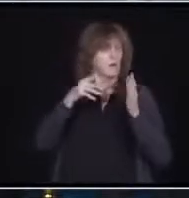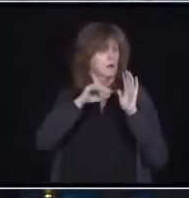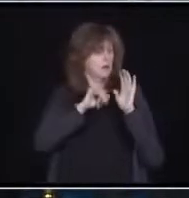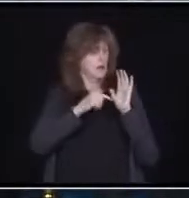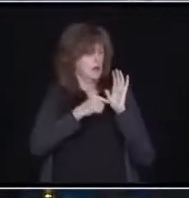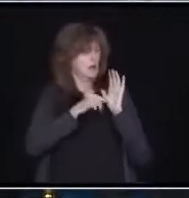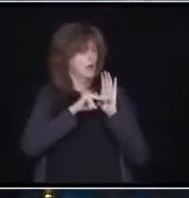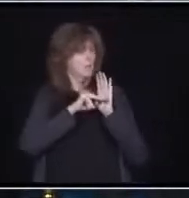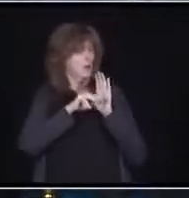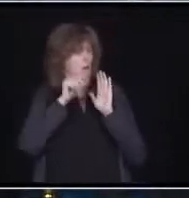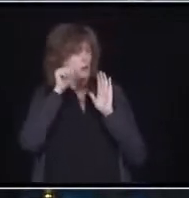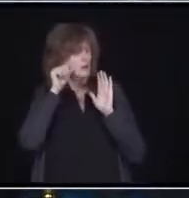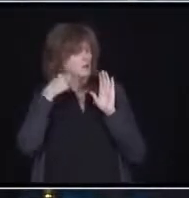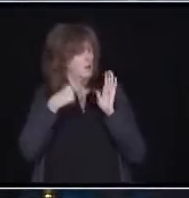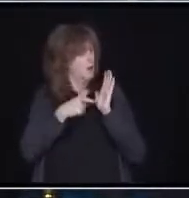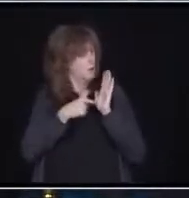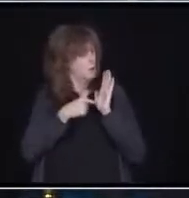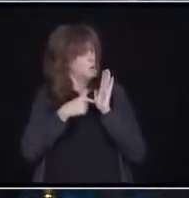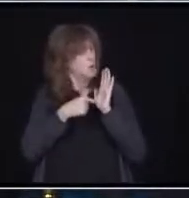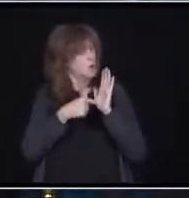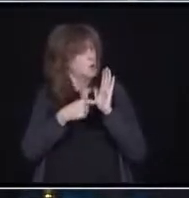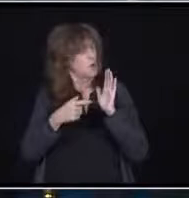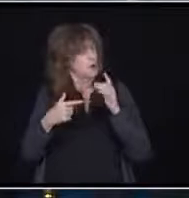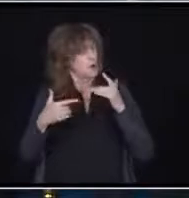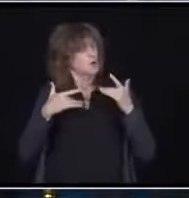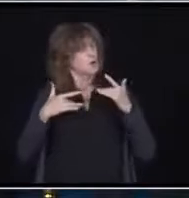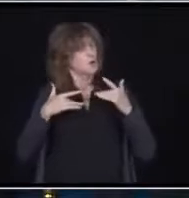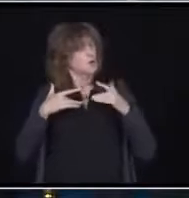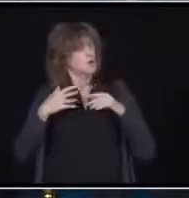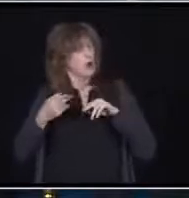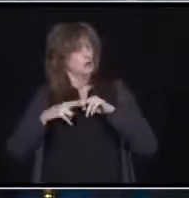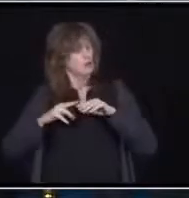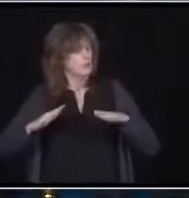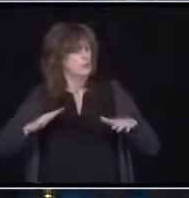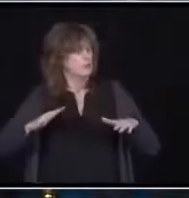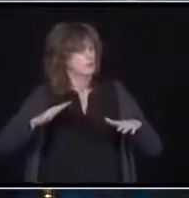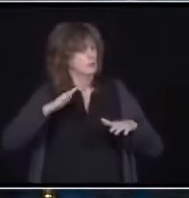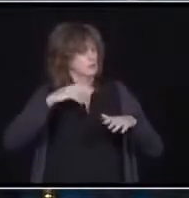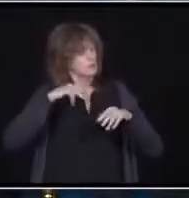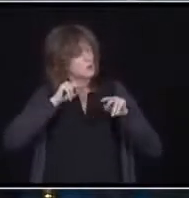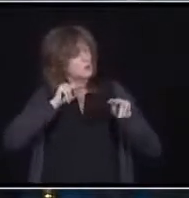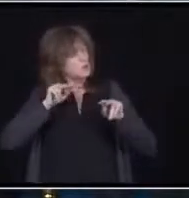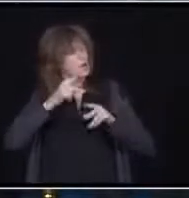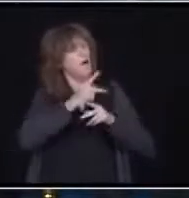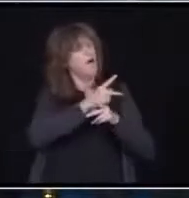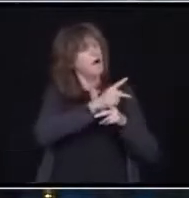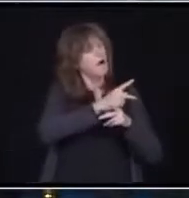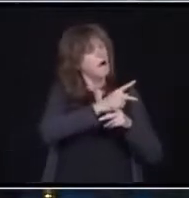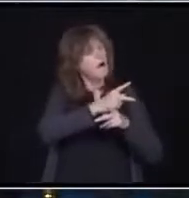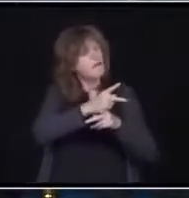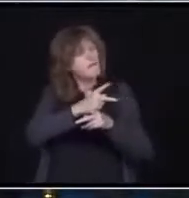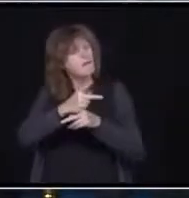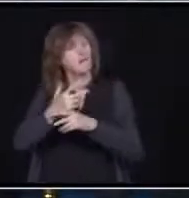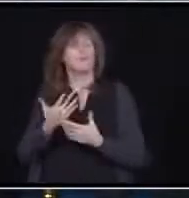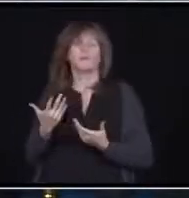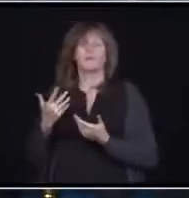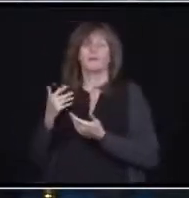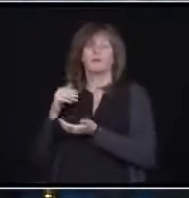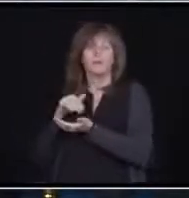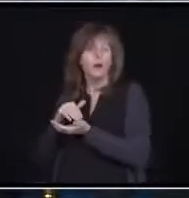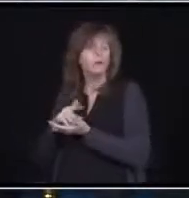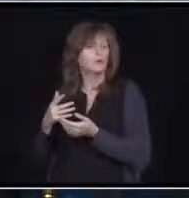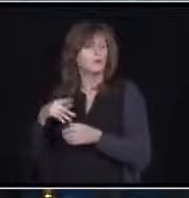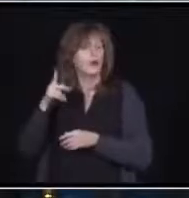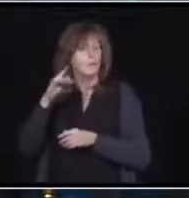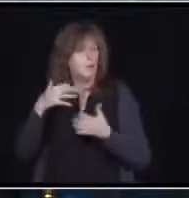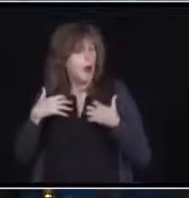shows a concerning increase in cases. So we're watching this very closely with Dr. Williams with the public health measures table. But I